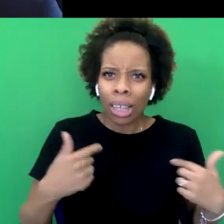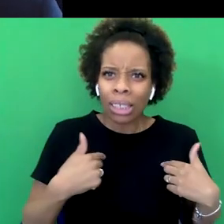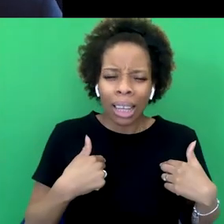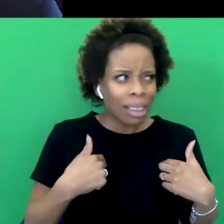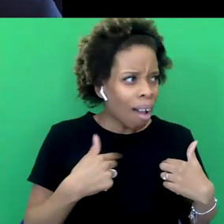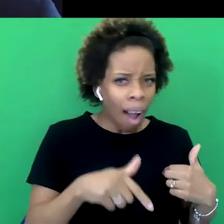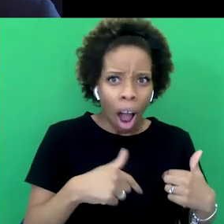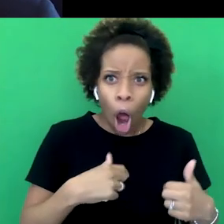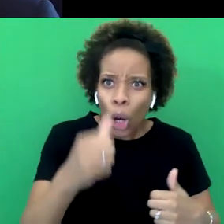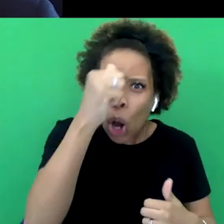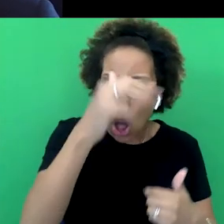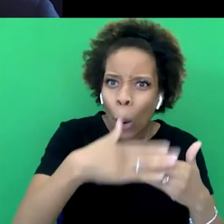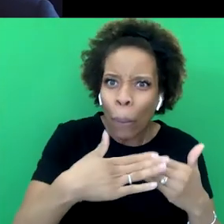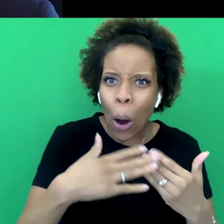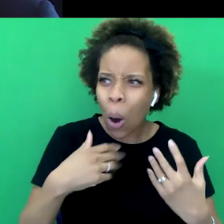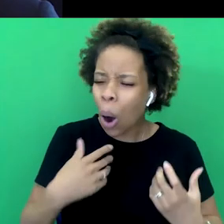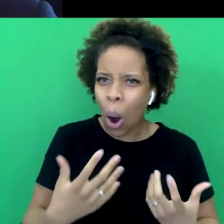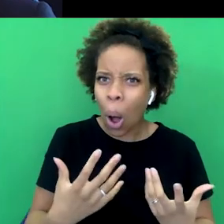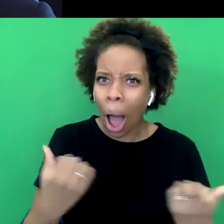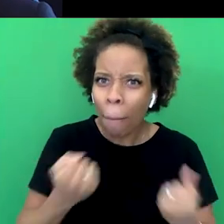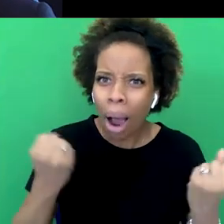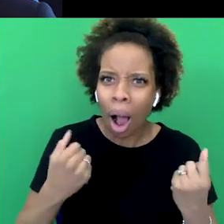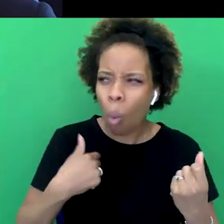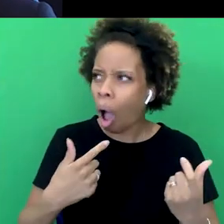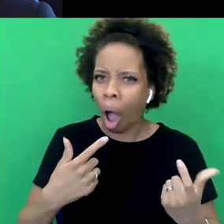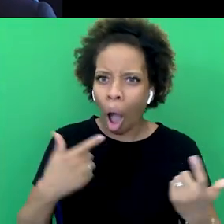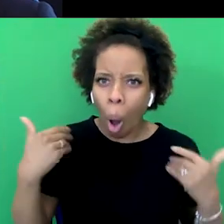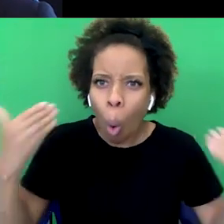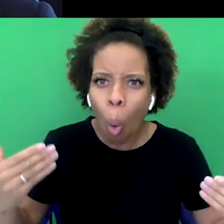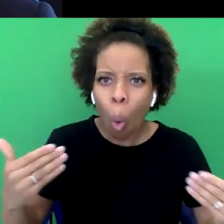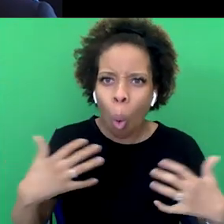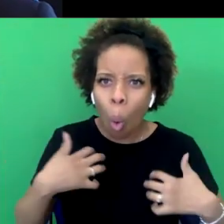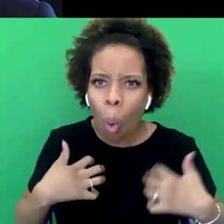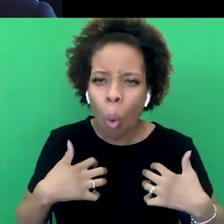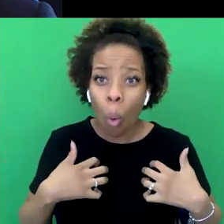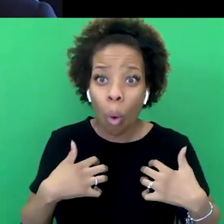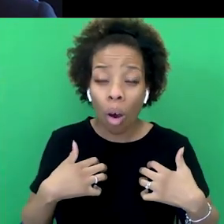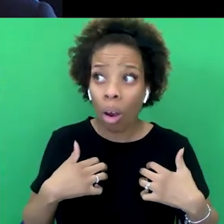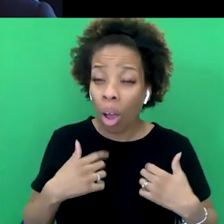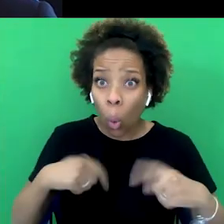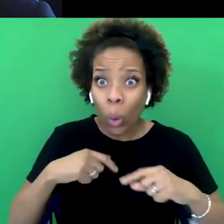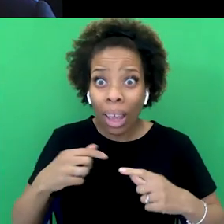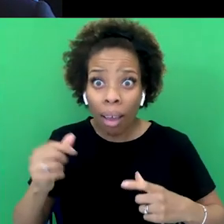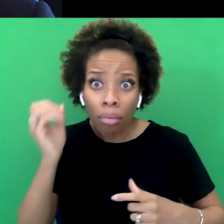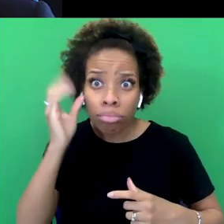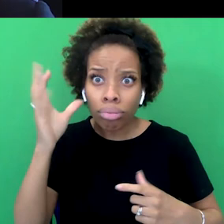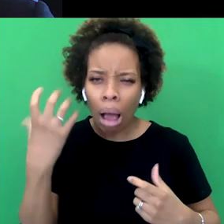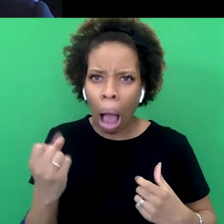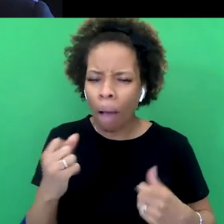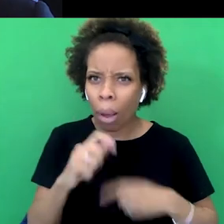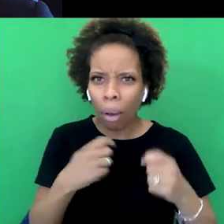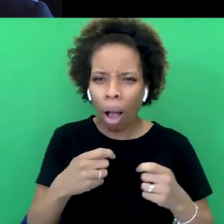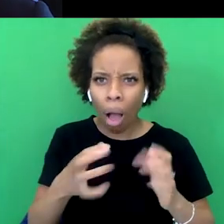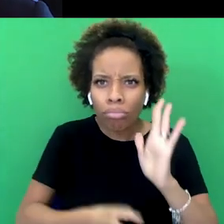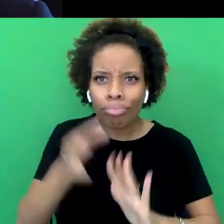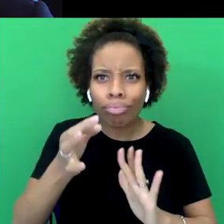I just know more now. And if more people know more, surely that's the way forward. No, that's very kind of you. And